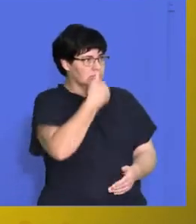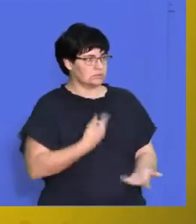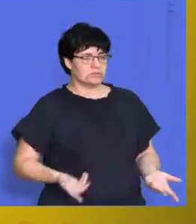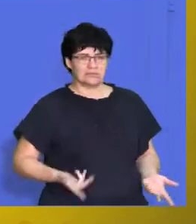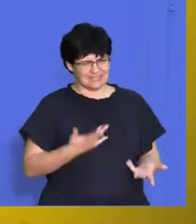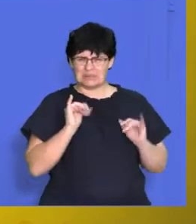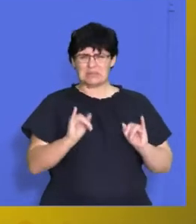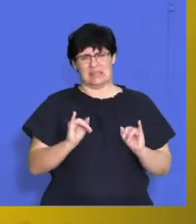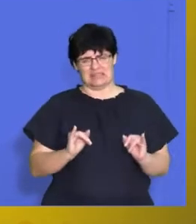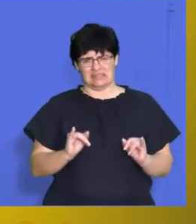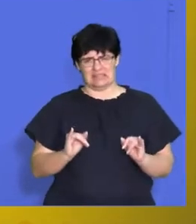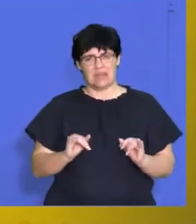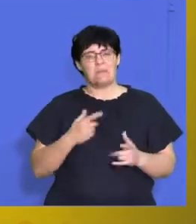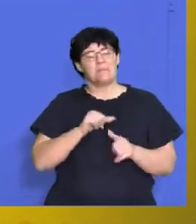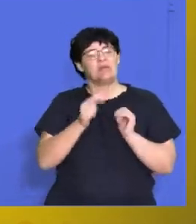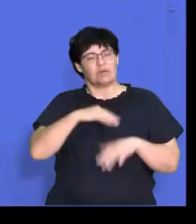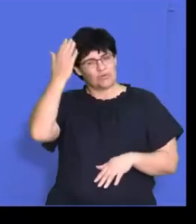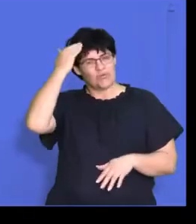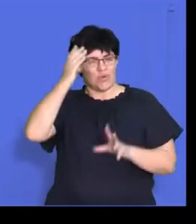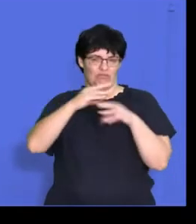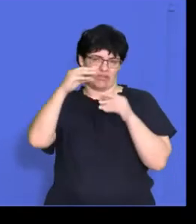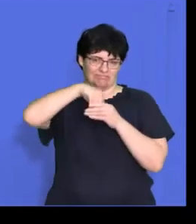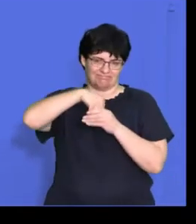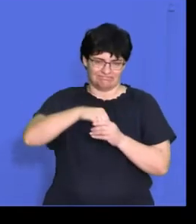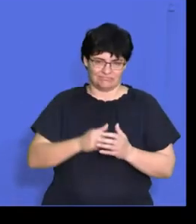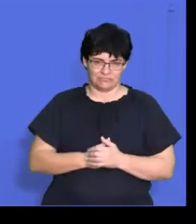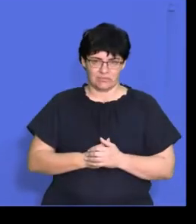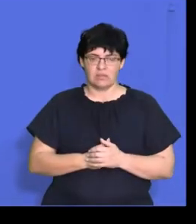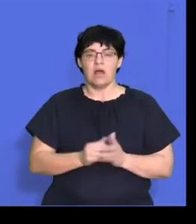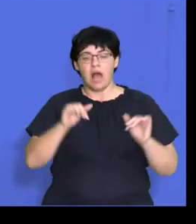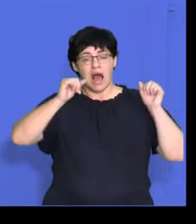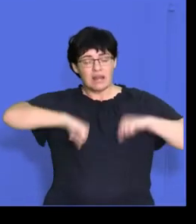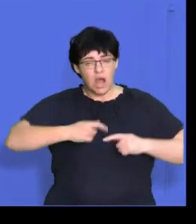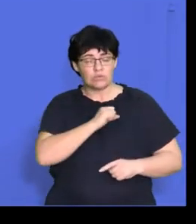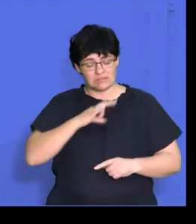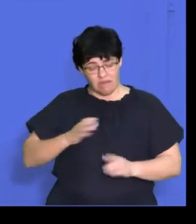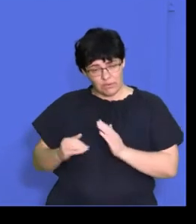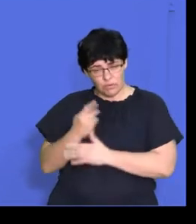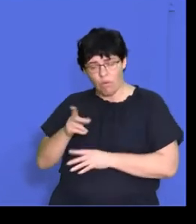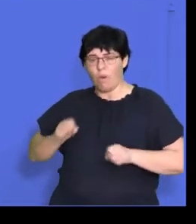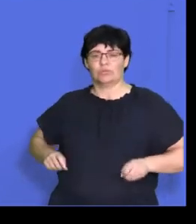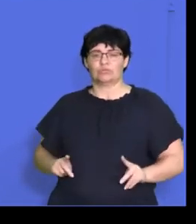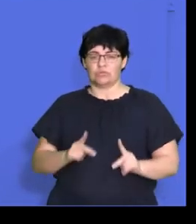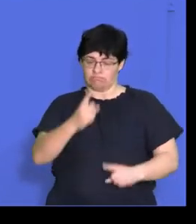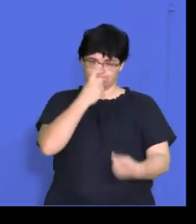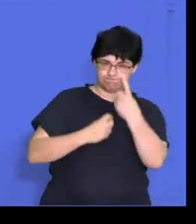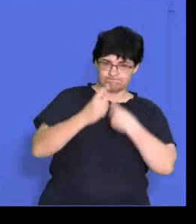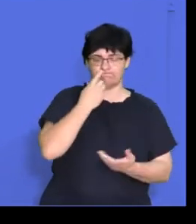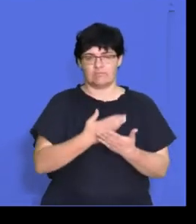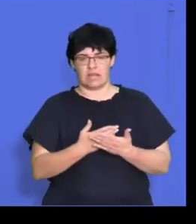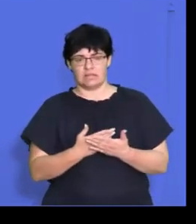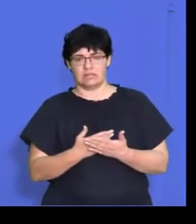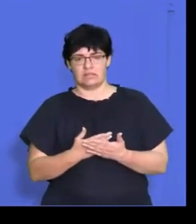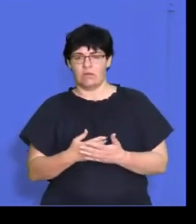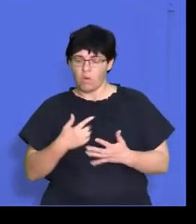and then they cannot tell them anything about that. Allow the new employees the opportunity to ask questions that will put